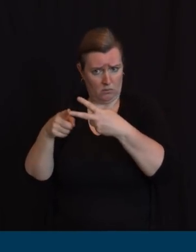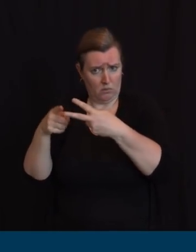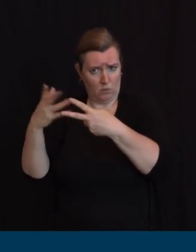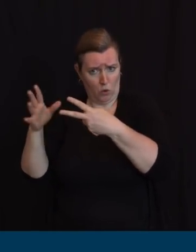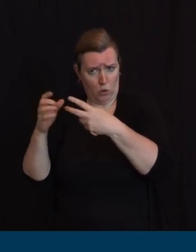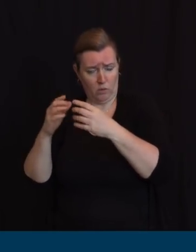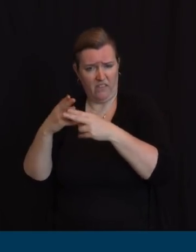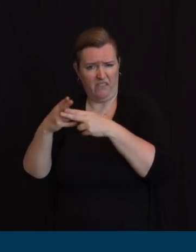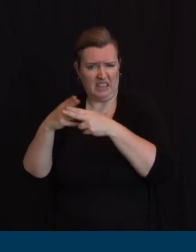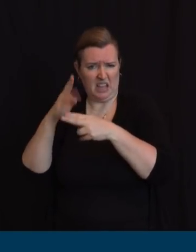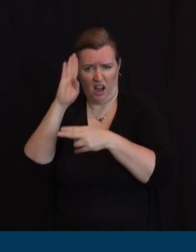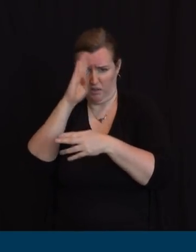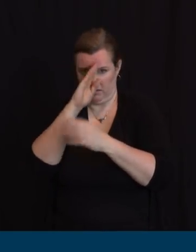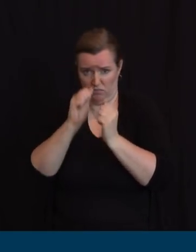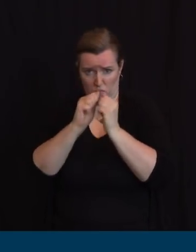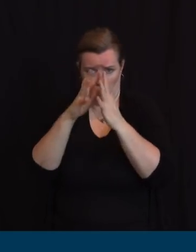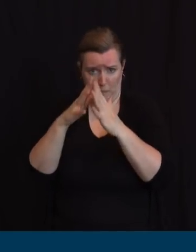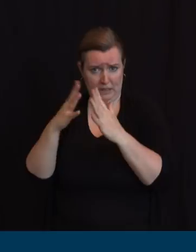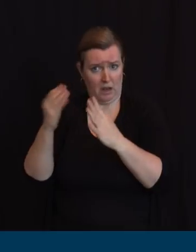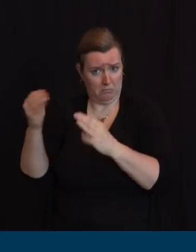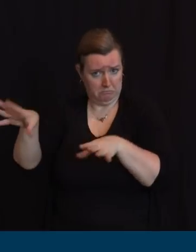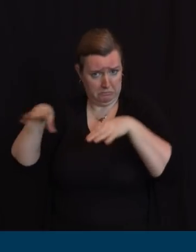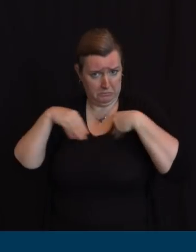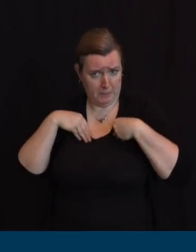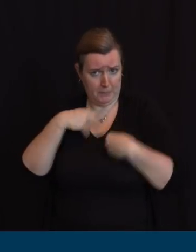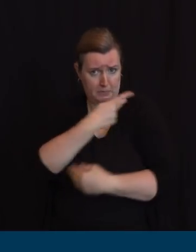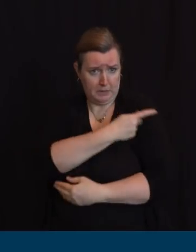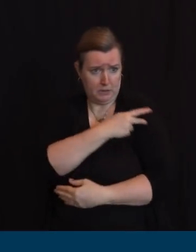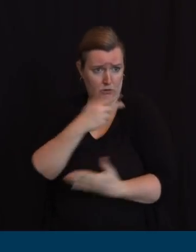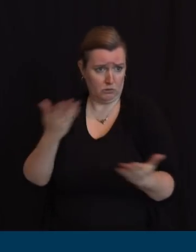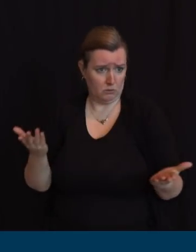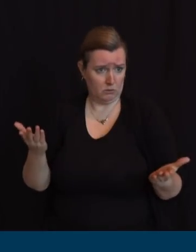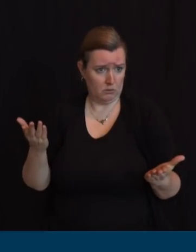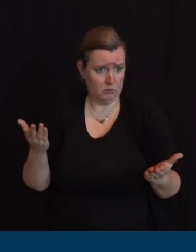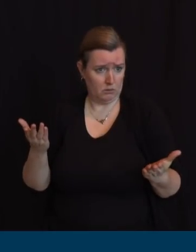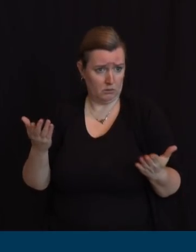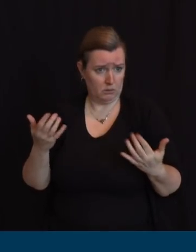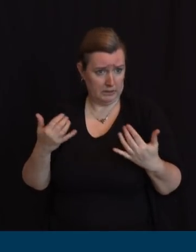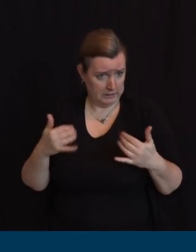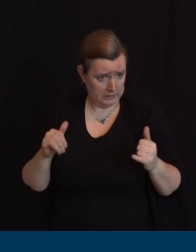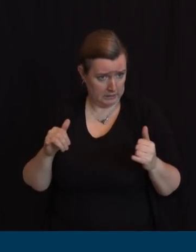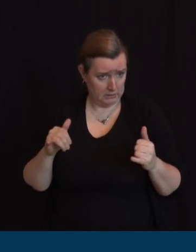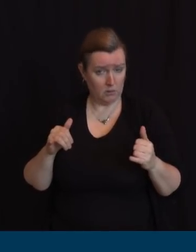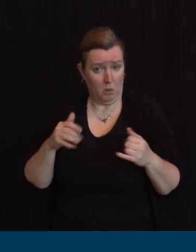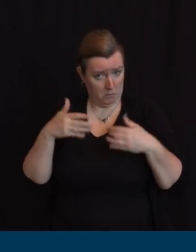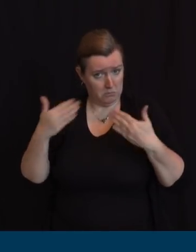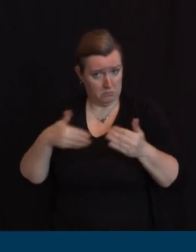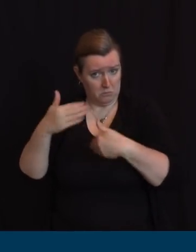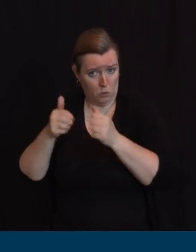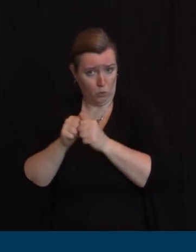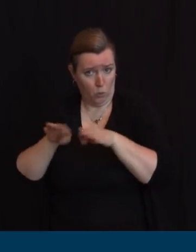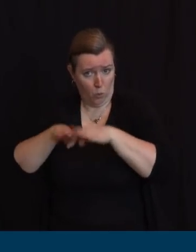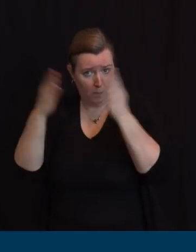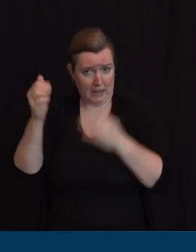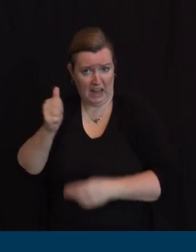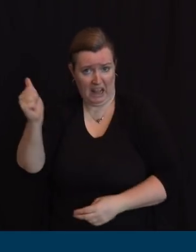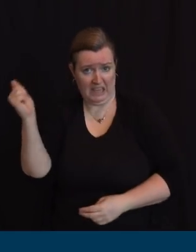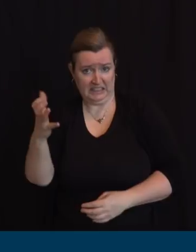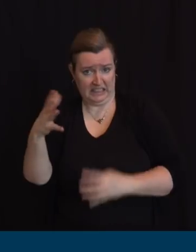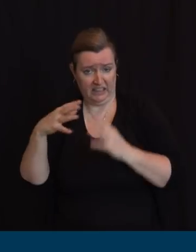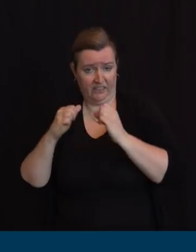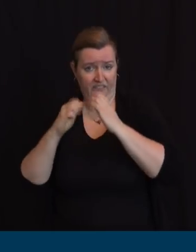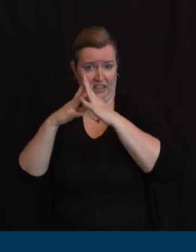with 200 beds or are you re-examining whether it and the others are needed and regarding the